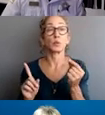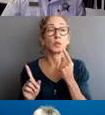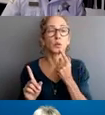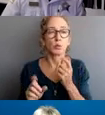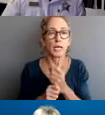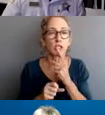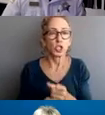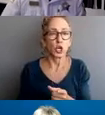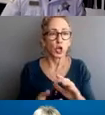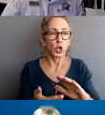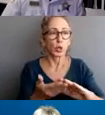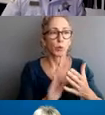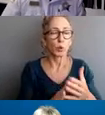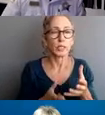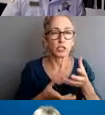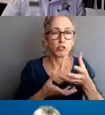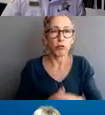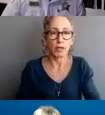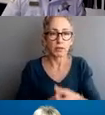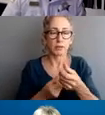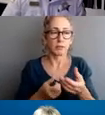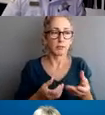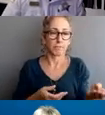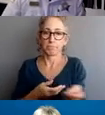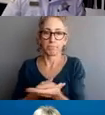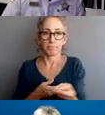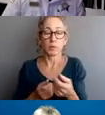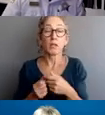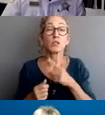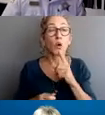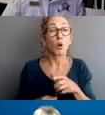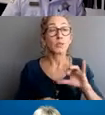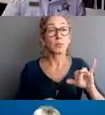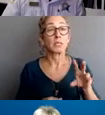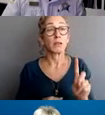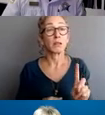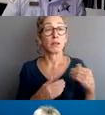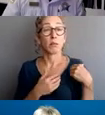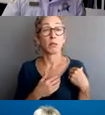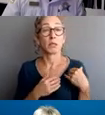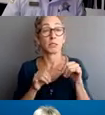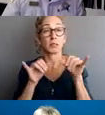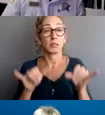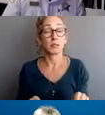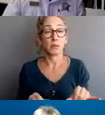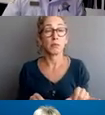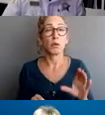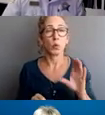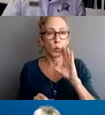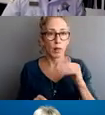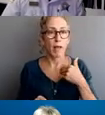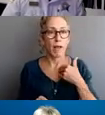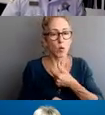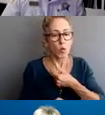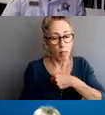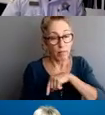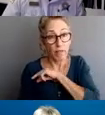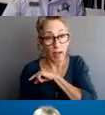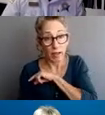To this end, the foundation of CPD's accountability system is having qualified and dedicated